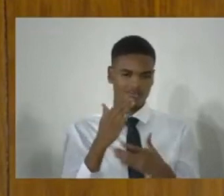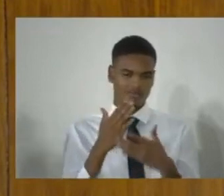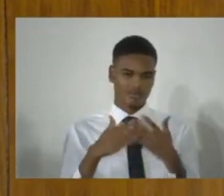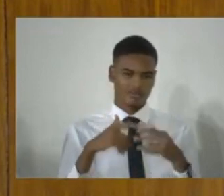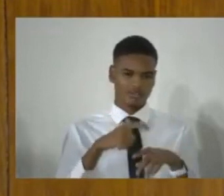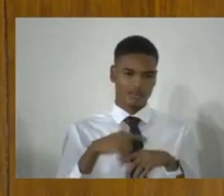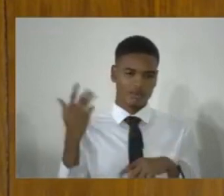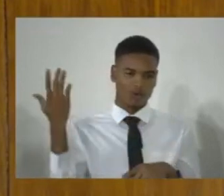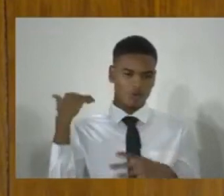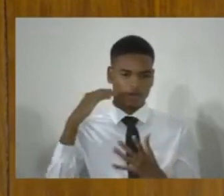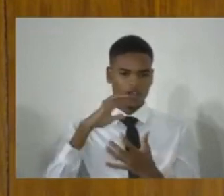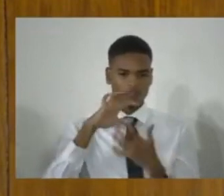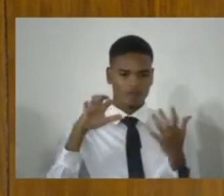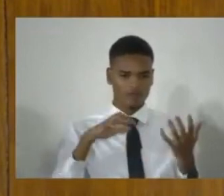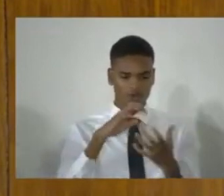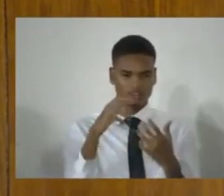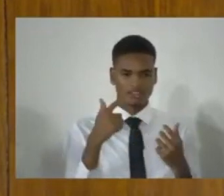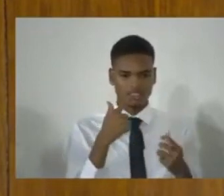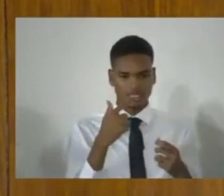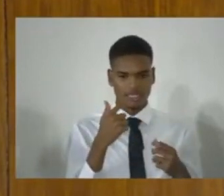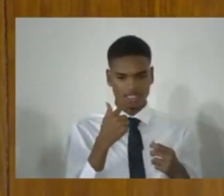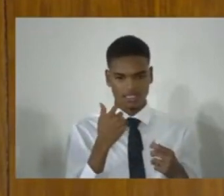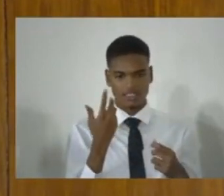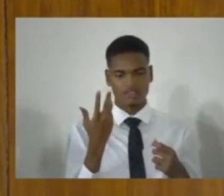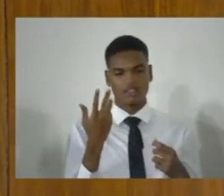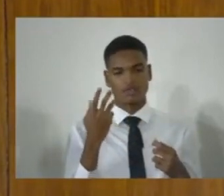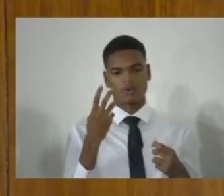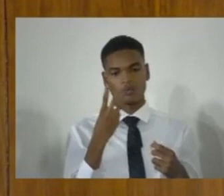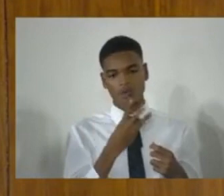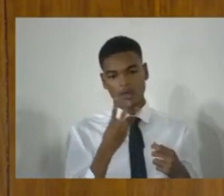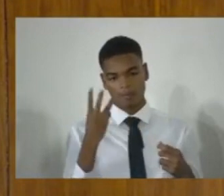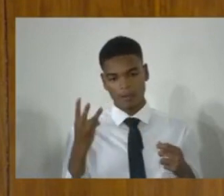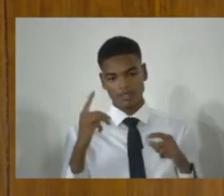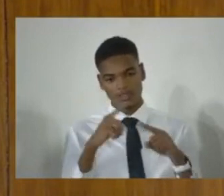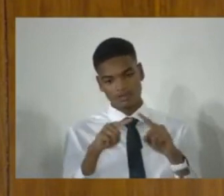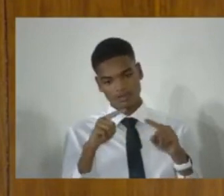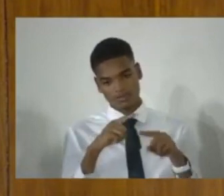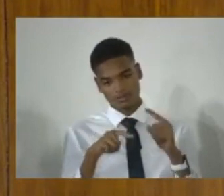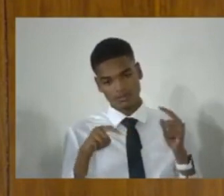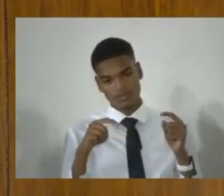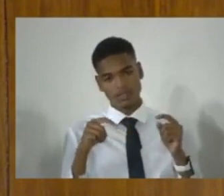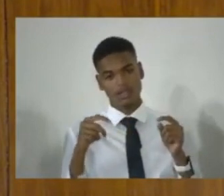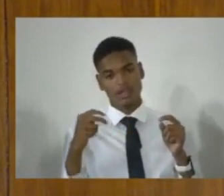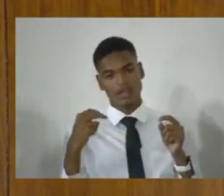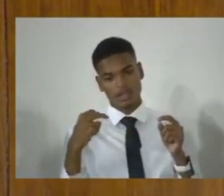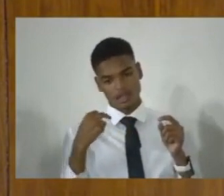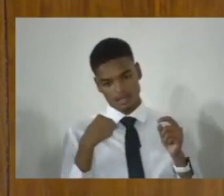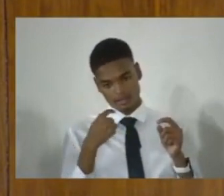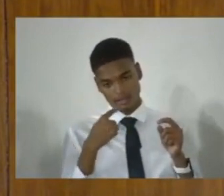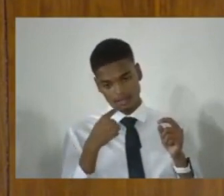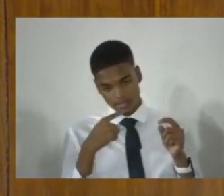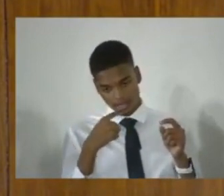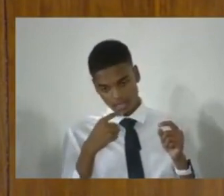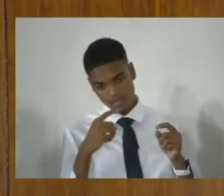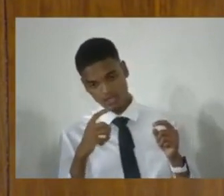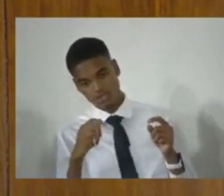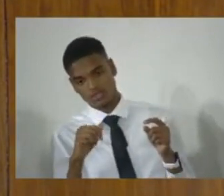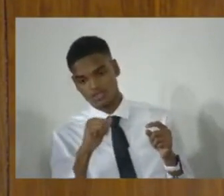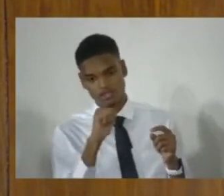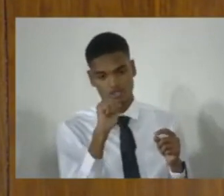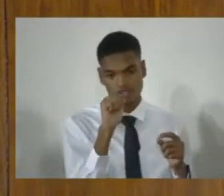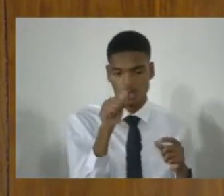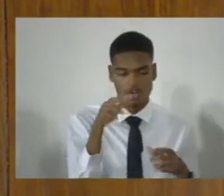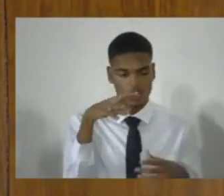ago, where the offensive weapons legislation has a provision that says that it doesn't include